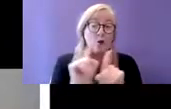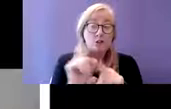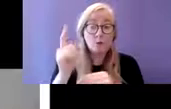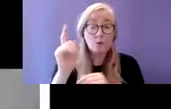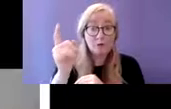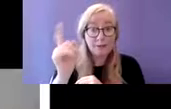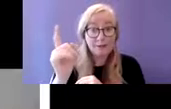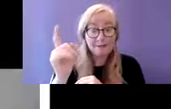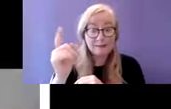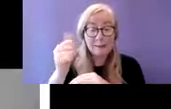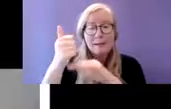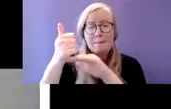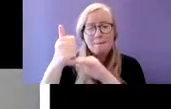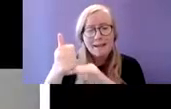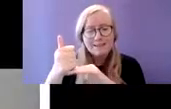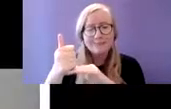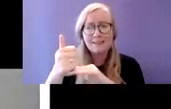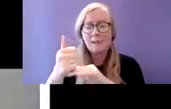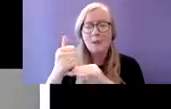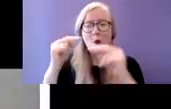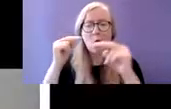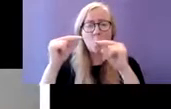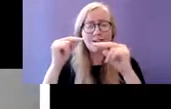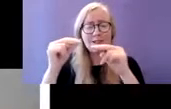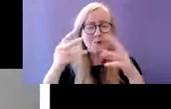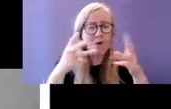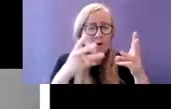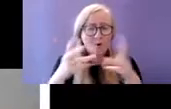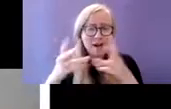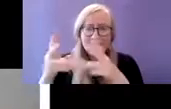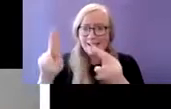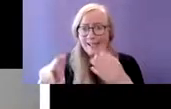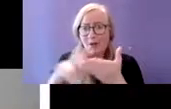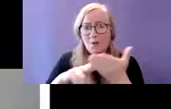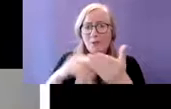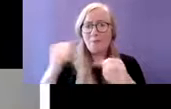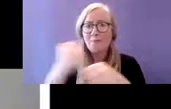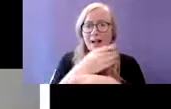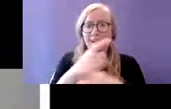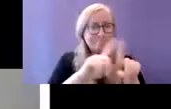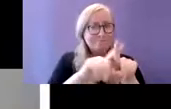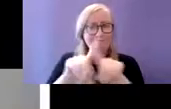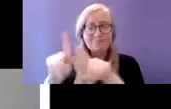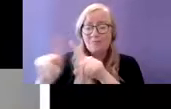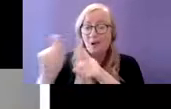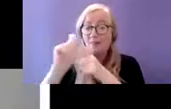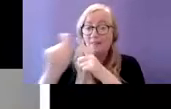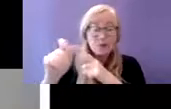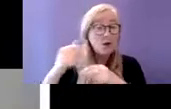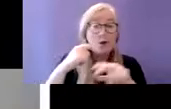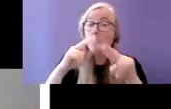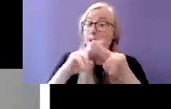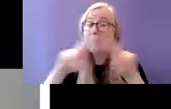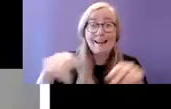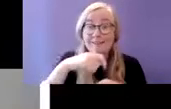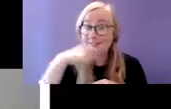developed that can be used by a whole range of practitioners we're not suggesting that these are sophisticated screening tools but